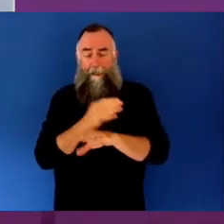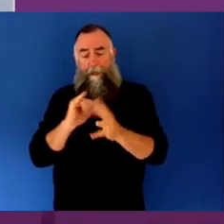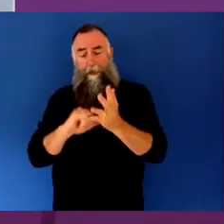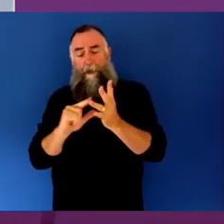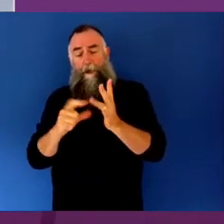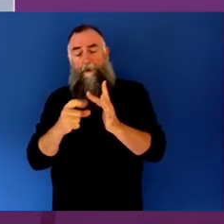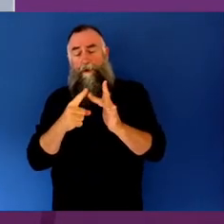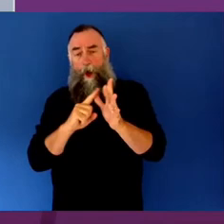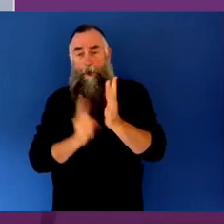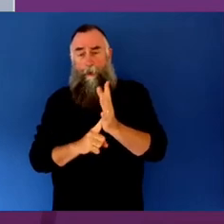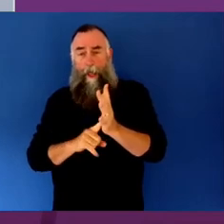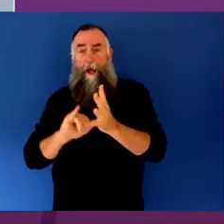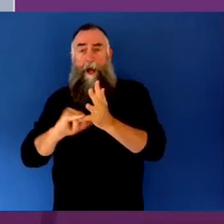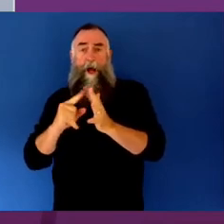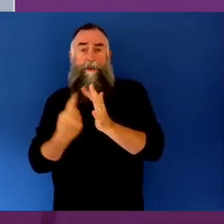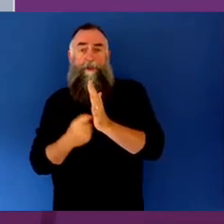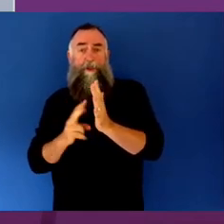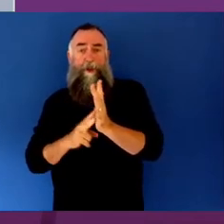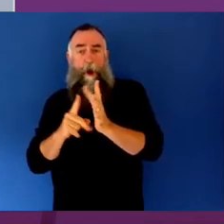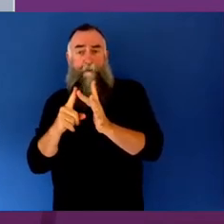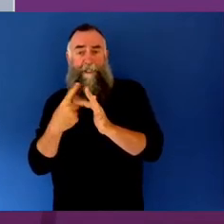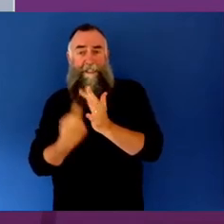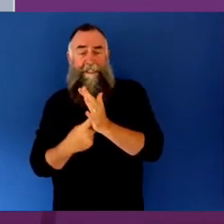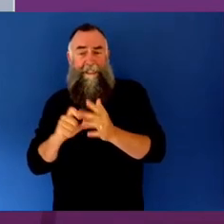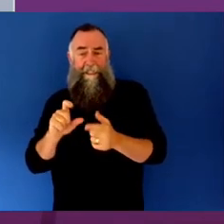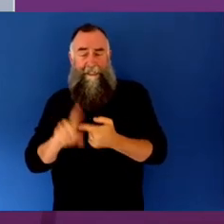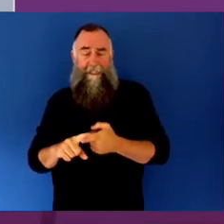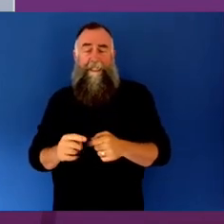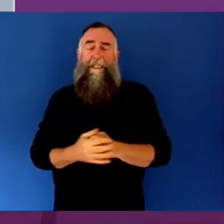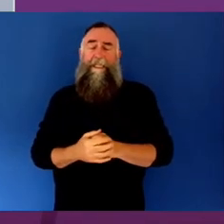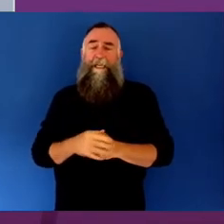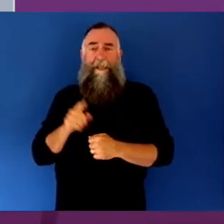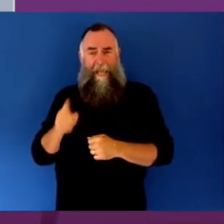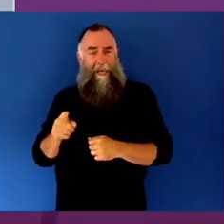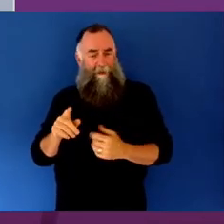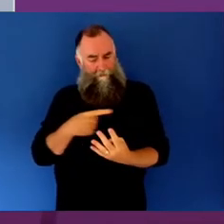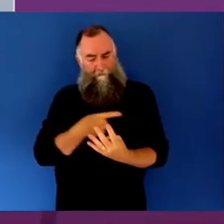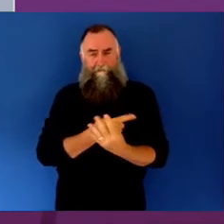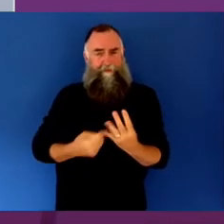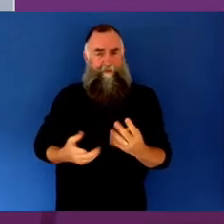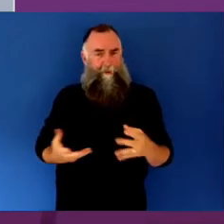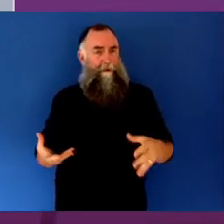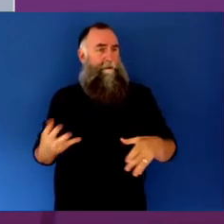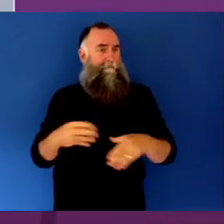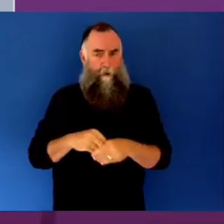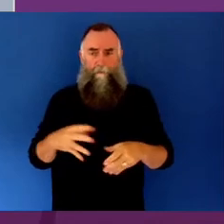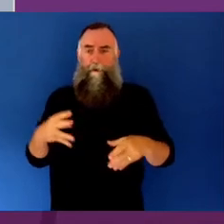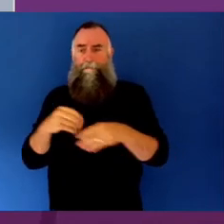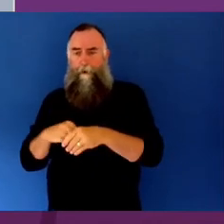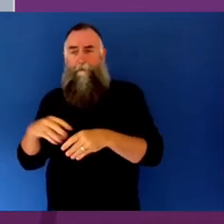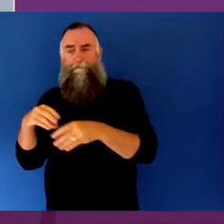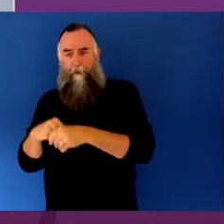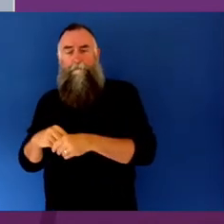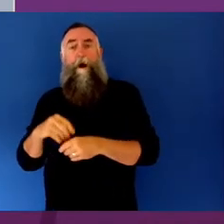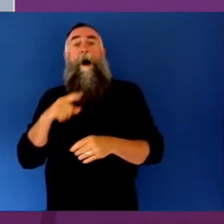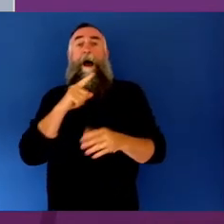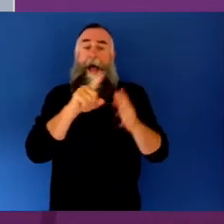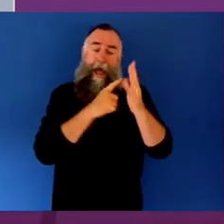are having a role. And again, I think it really comes down to, you know, having a seat at that table,